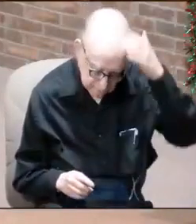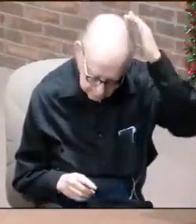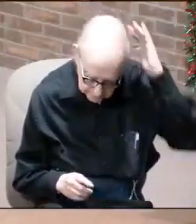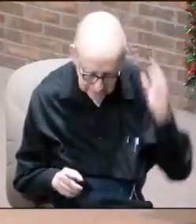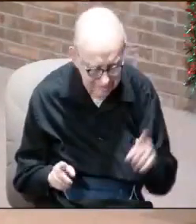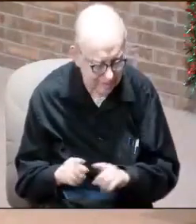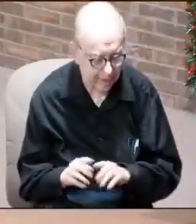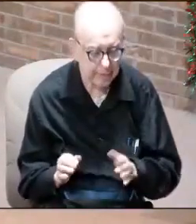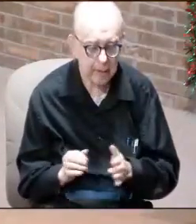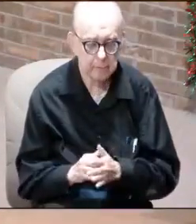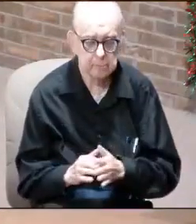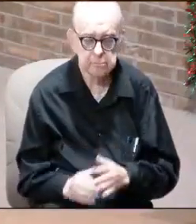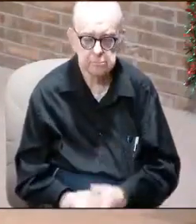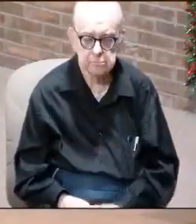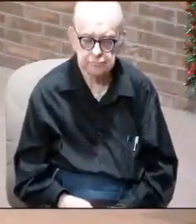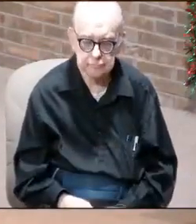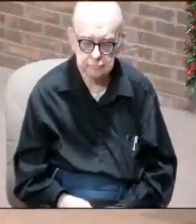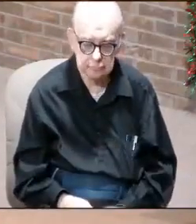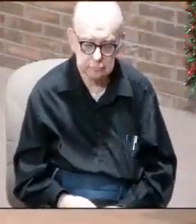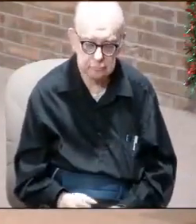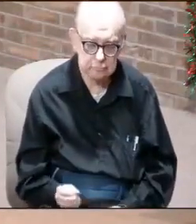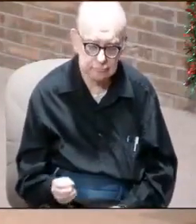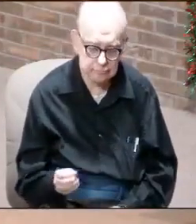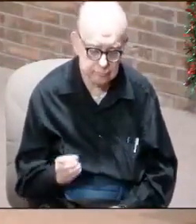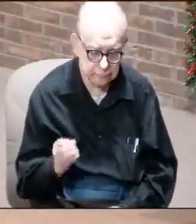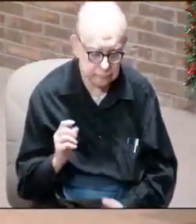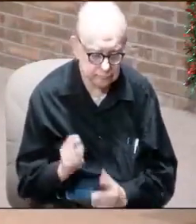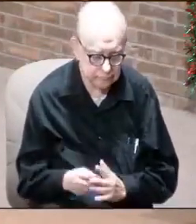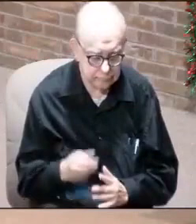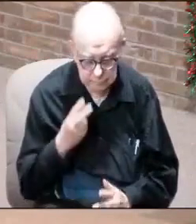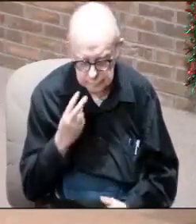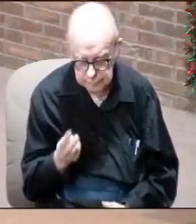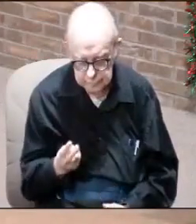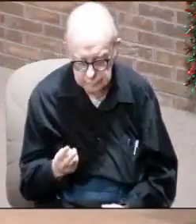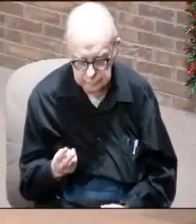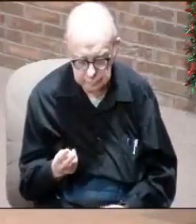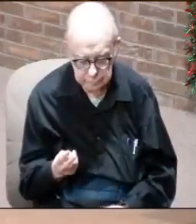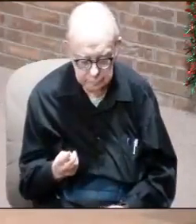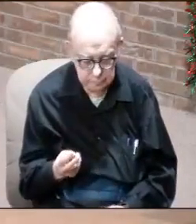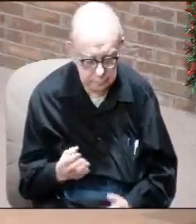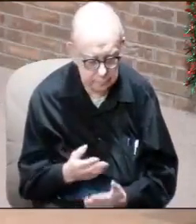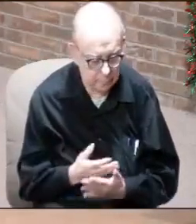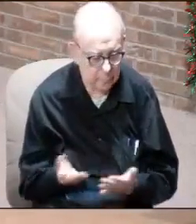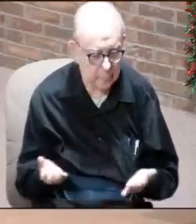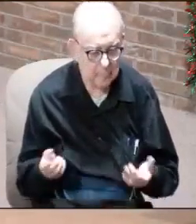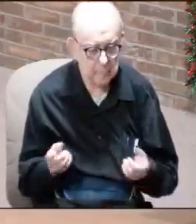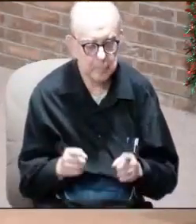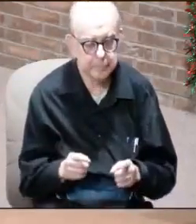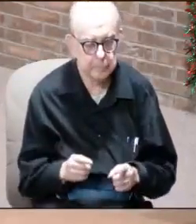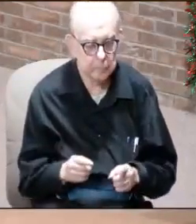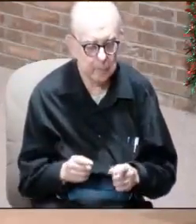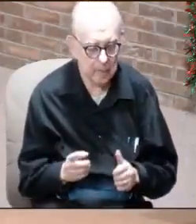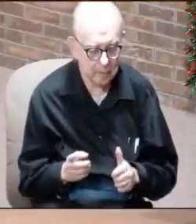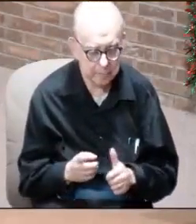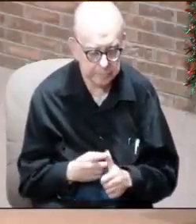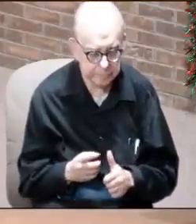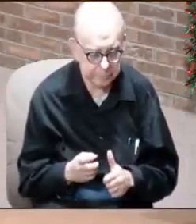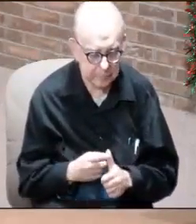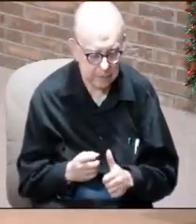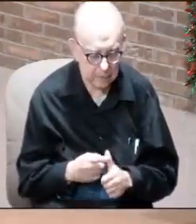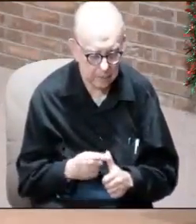it's like thunder. And so when you begin to start looking at everything that's going on in the first